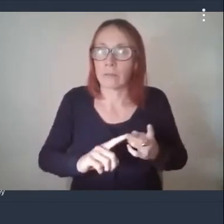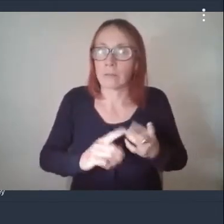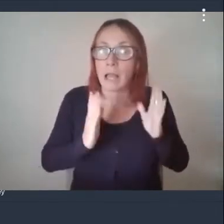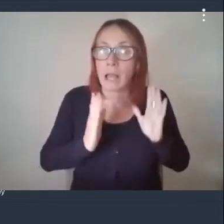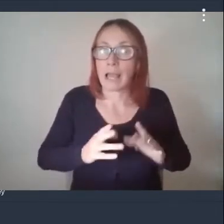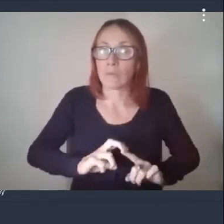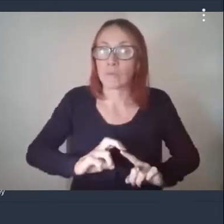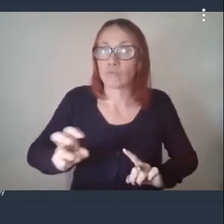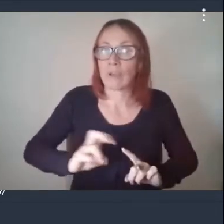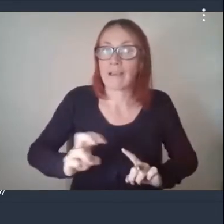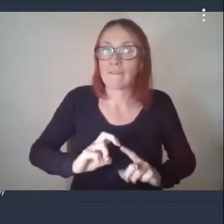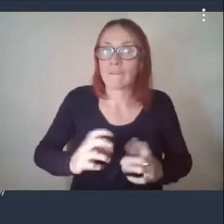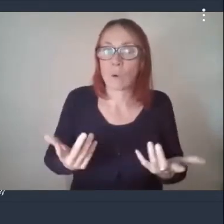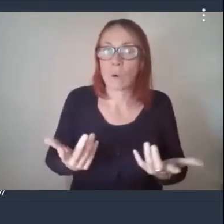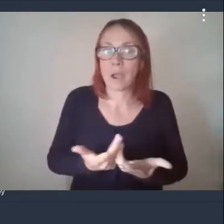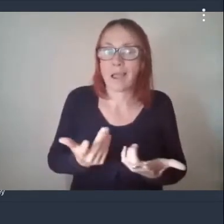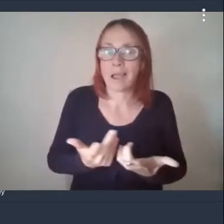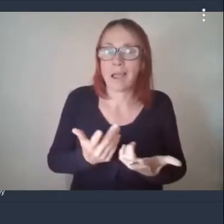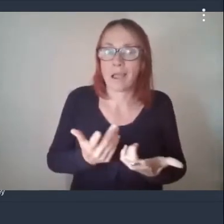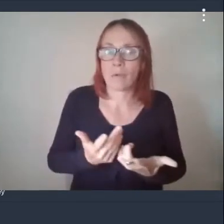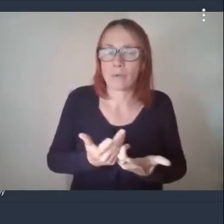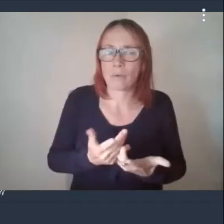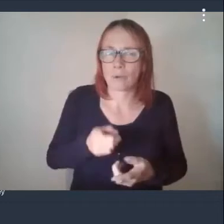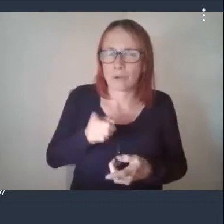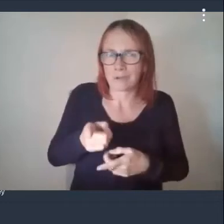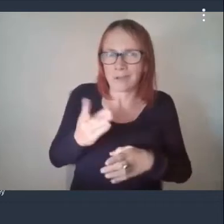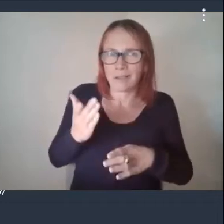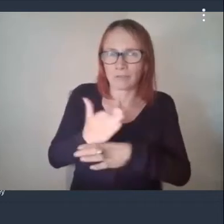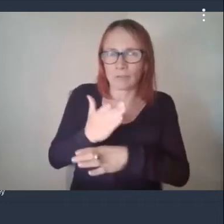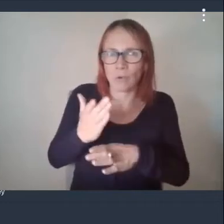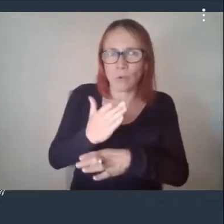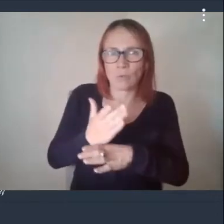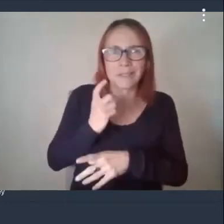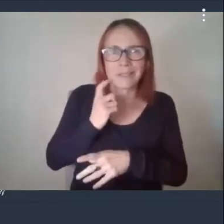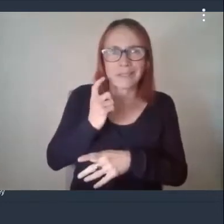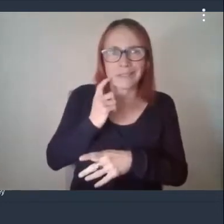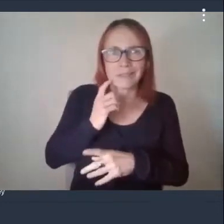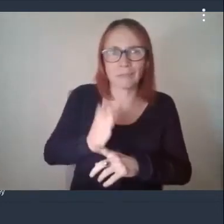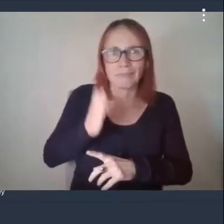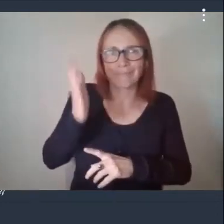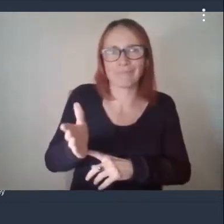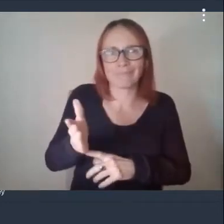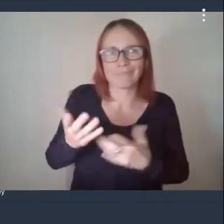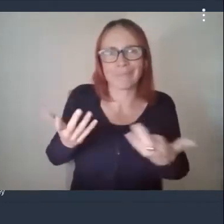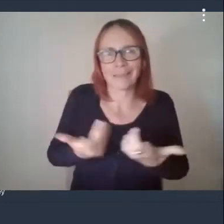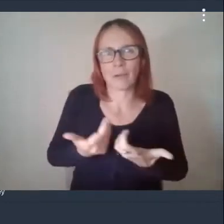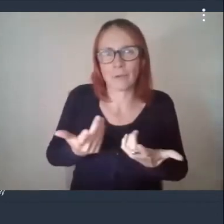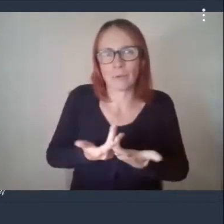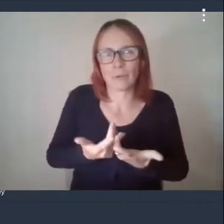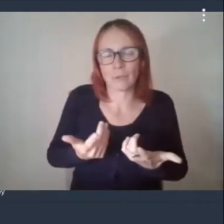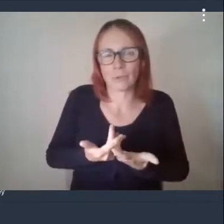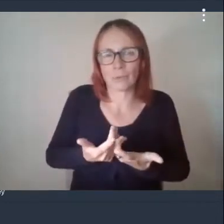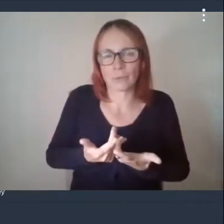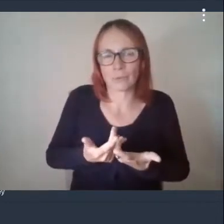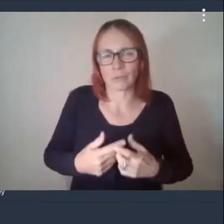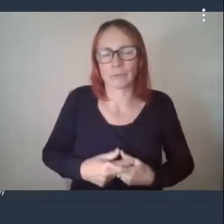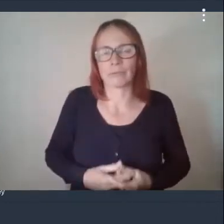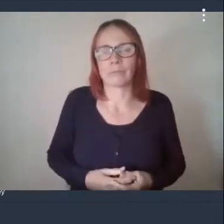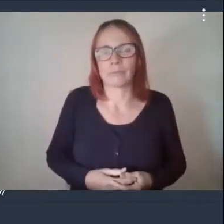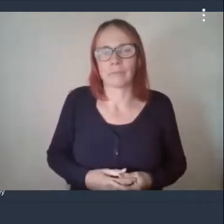make the job more accessible to you to get to uh and to then carry out the task that you need to